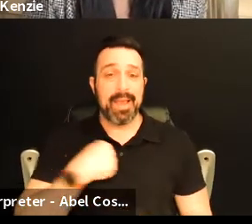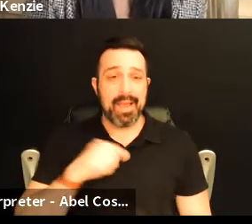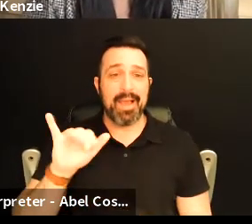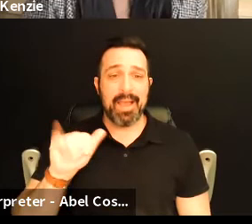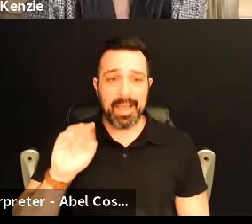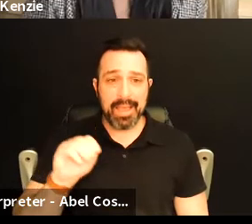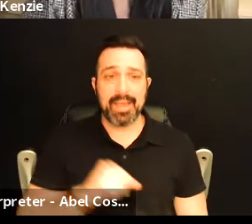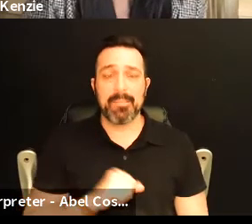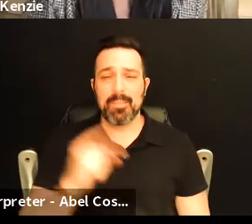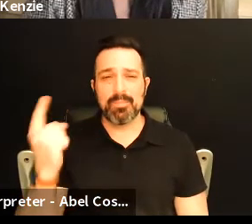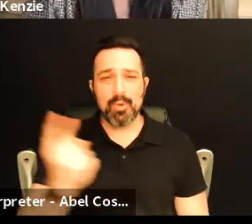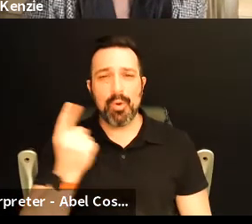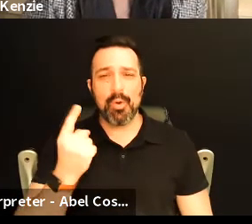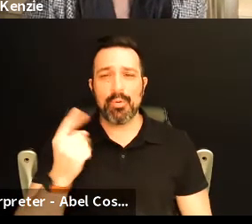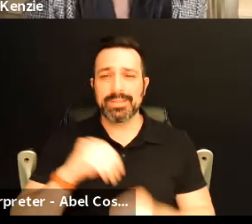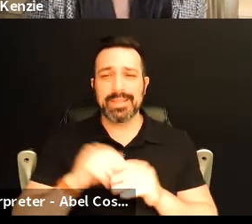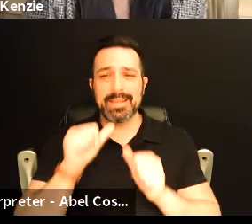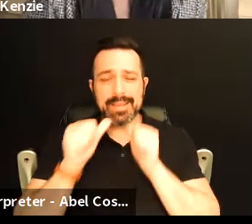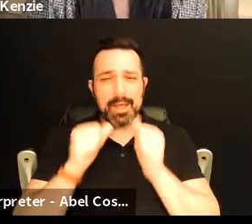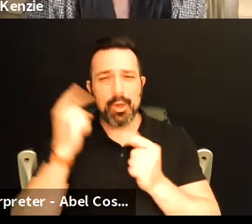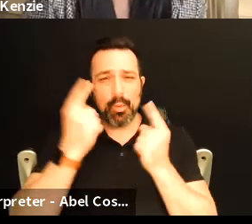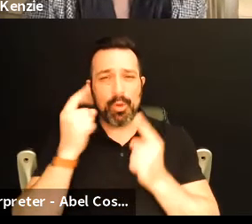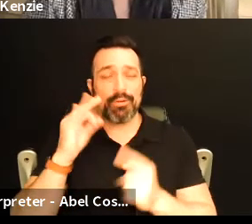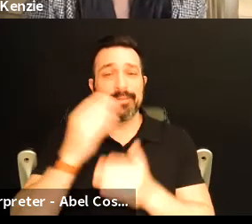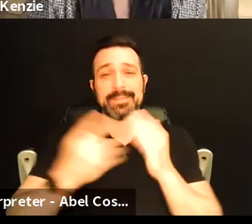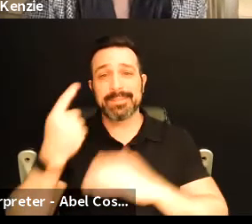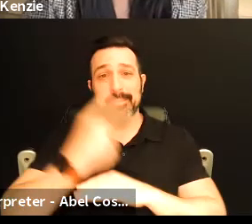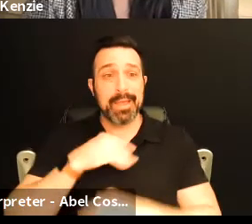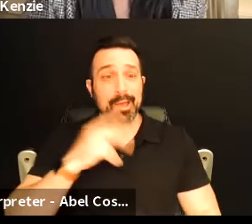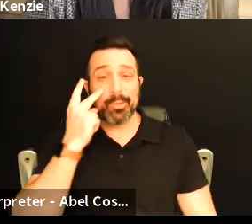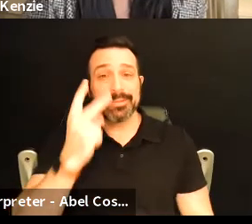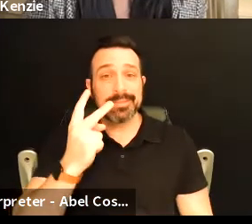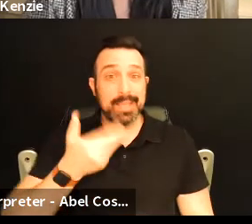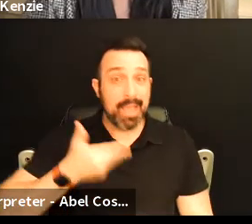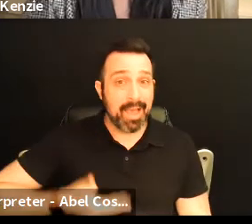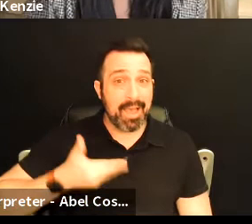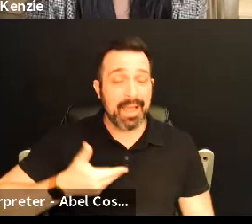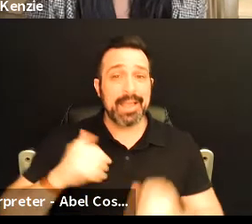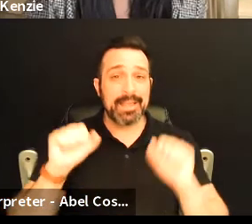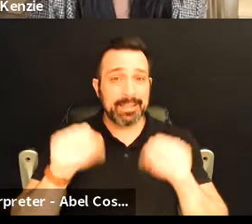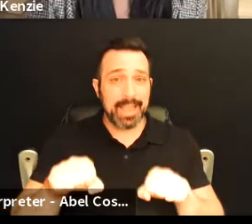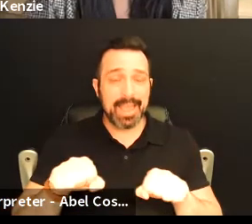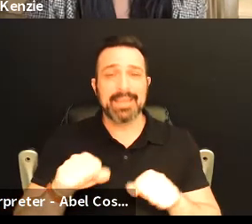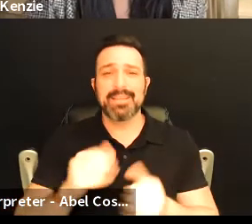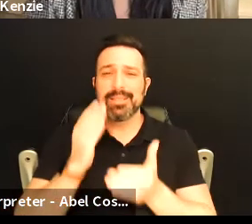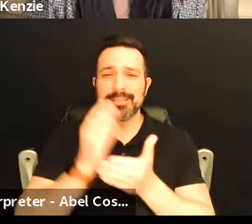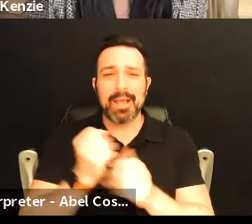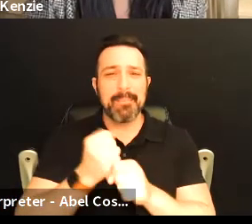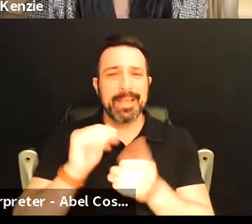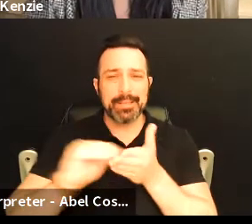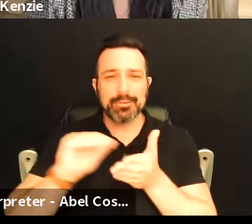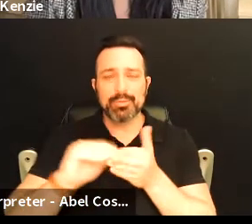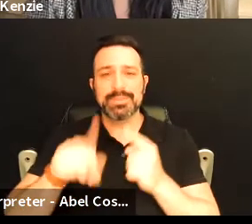always in the night wondering if one day I'll ever see that I can stop making excuses